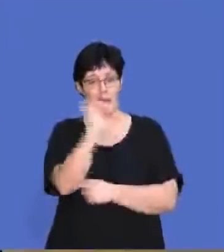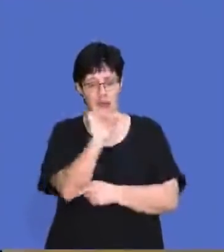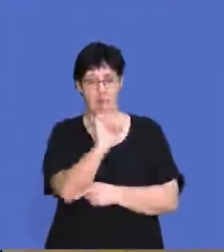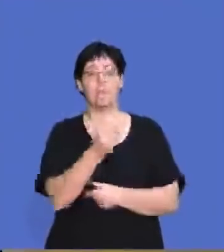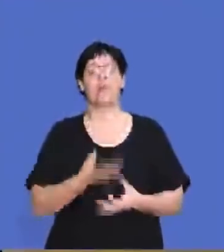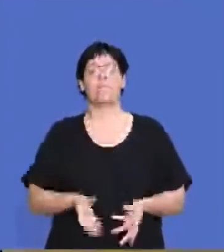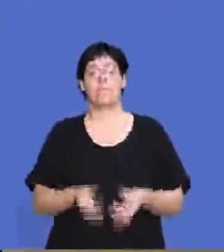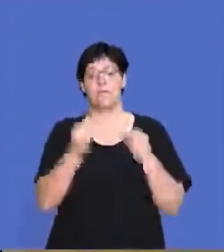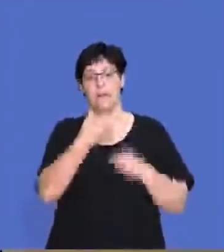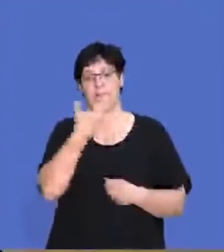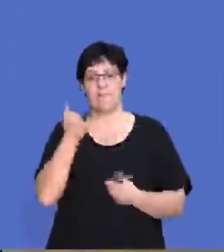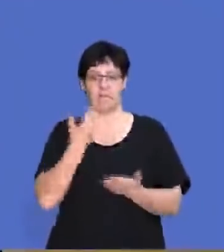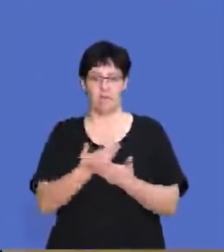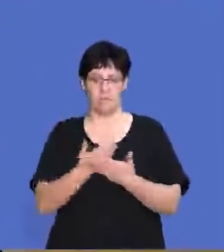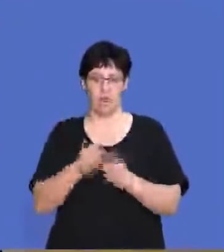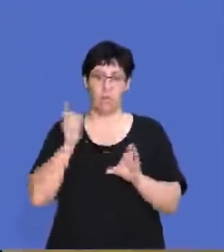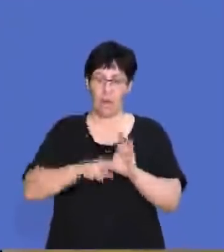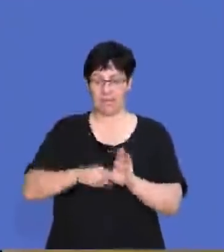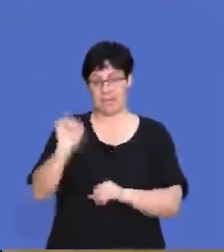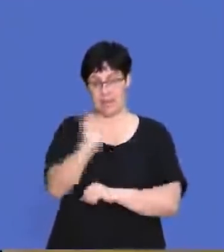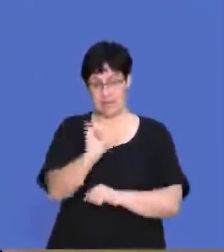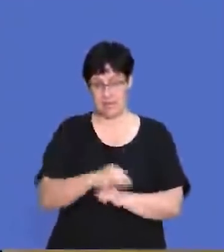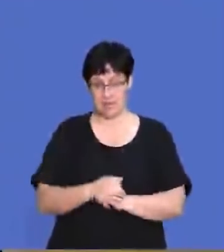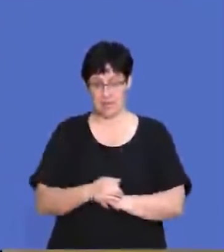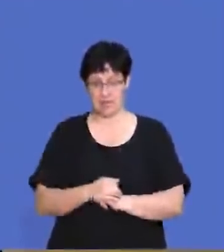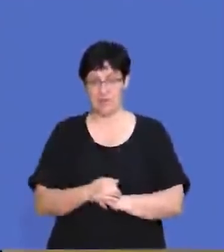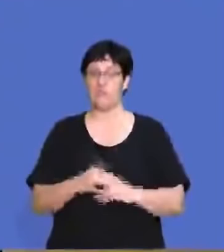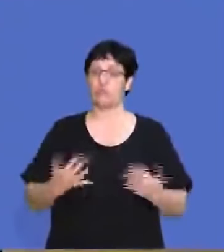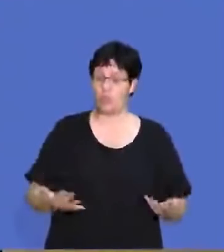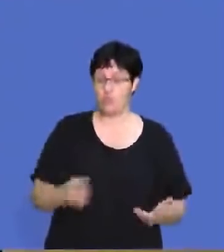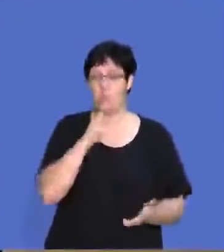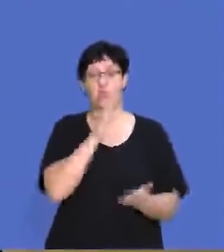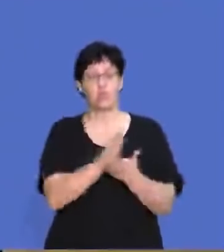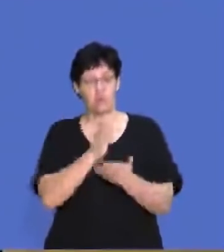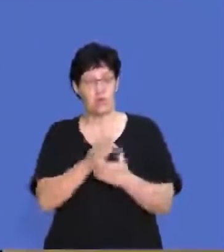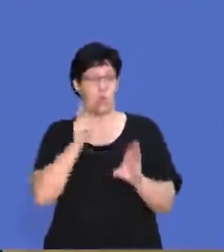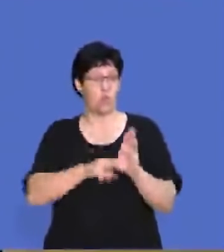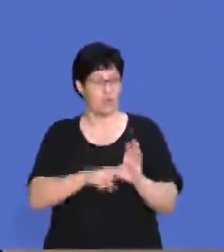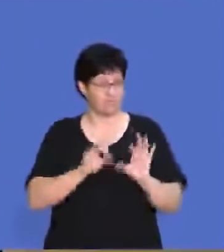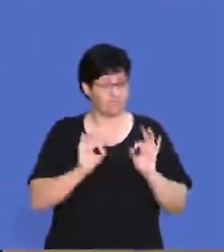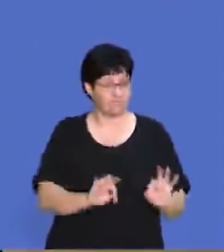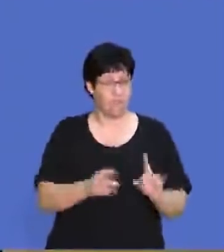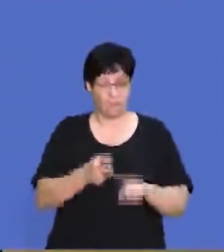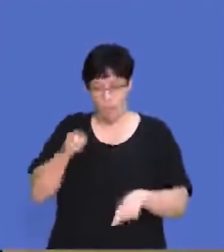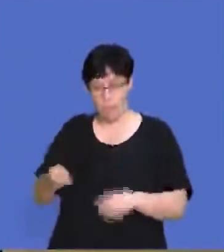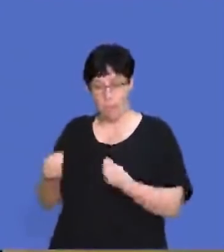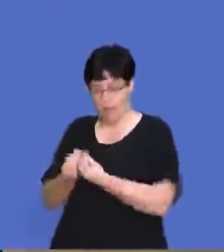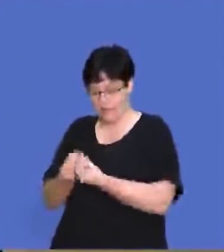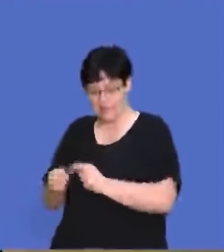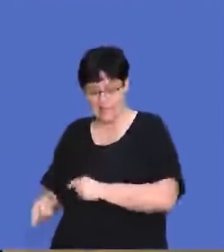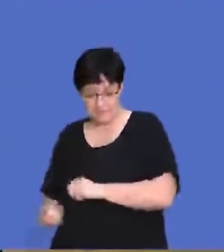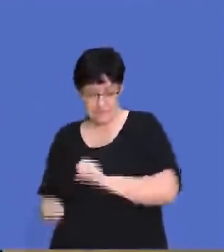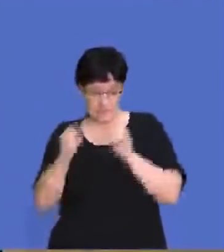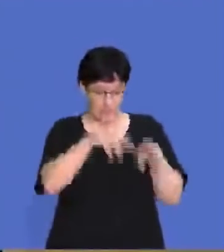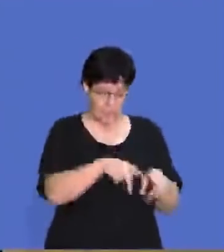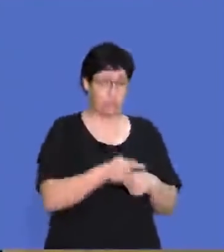cars are getting the best possible quality car out there. So it ensures that there's quality from the parts that they're